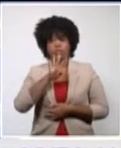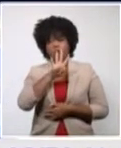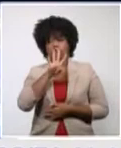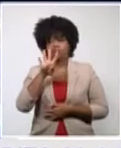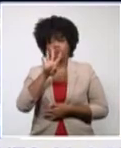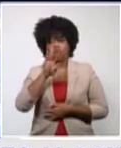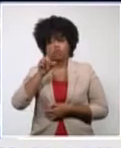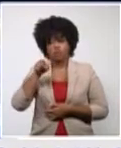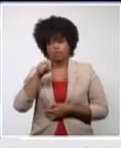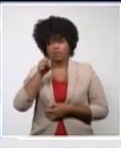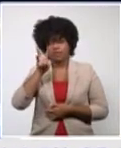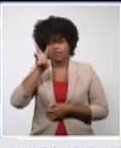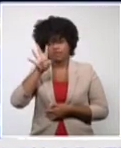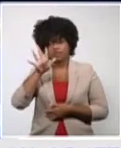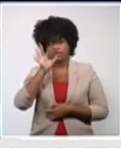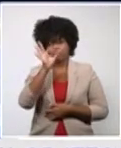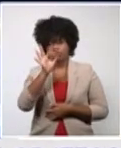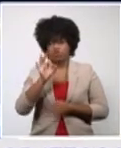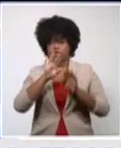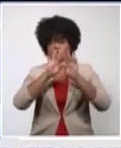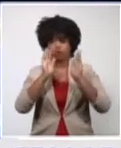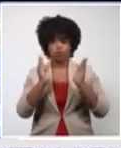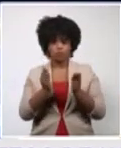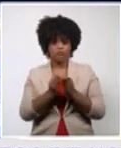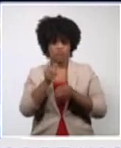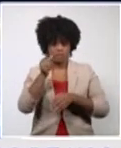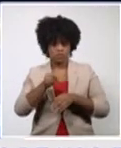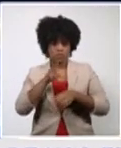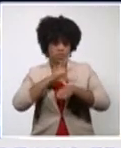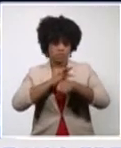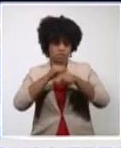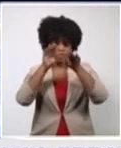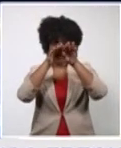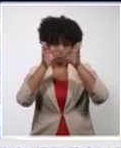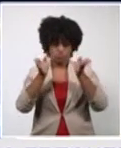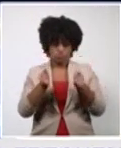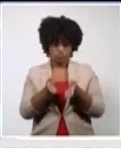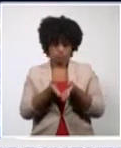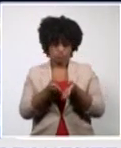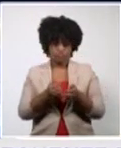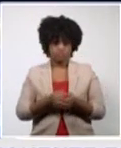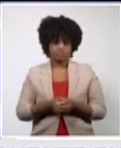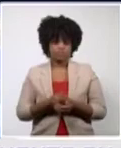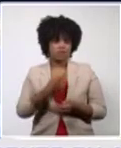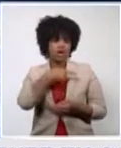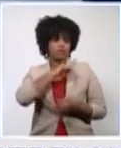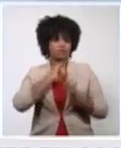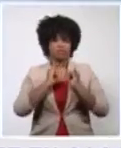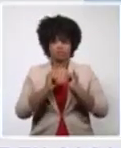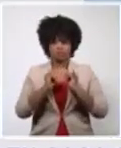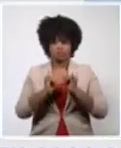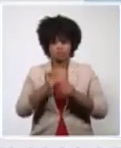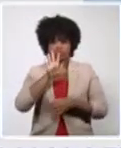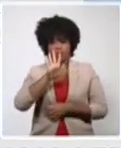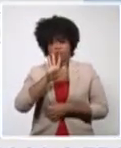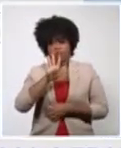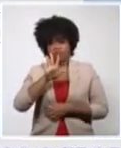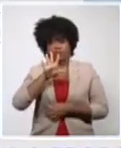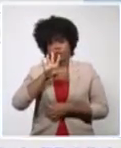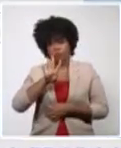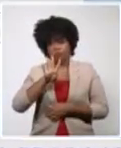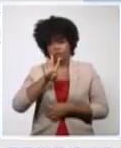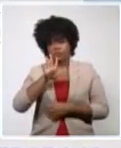Americas account for 44,35% of all cases reported in the world. After reporting